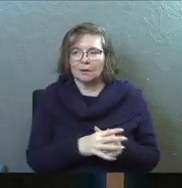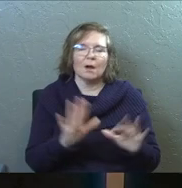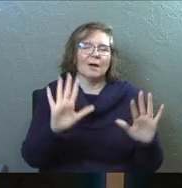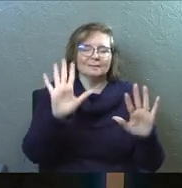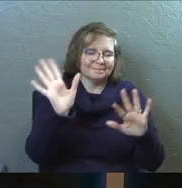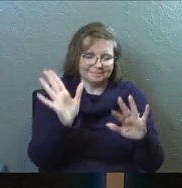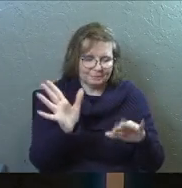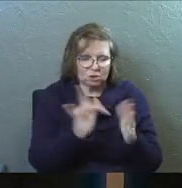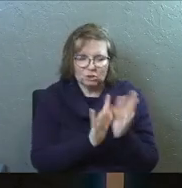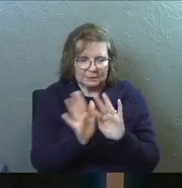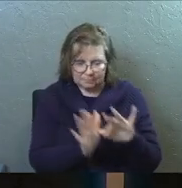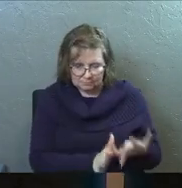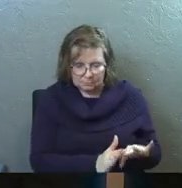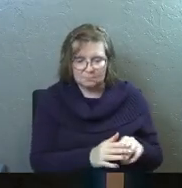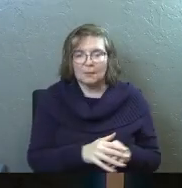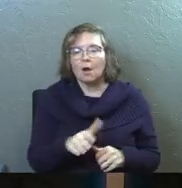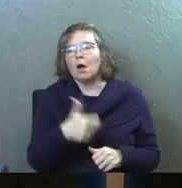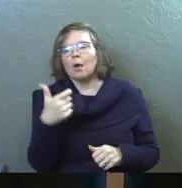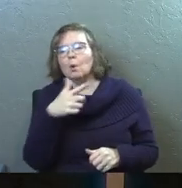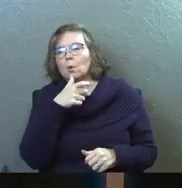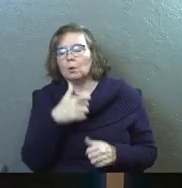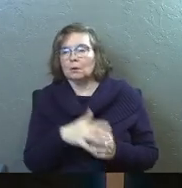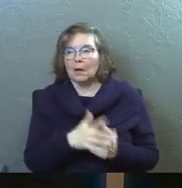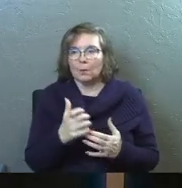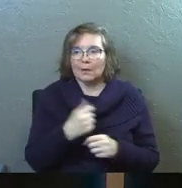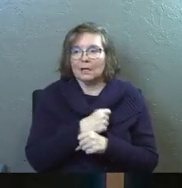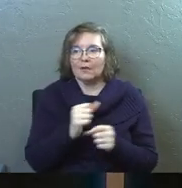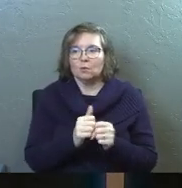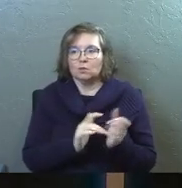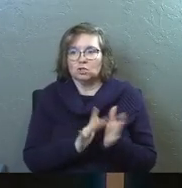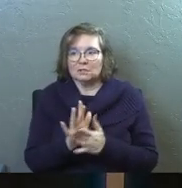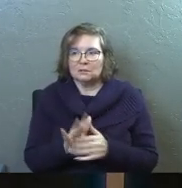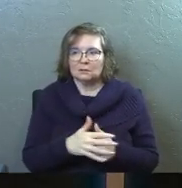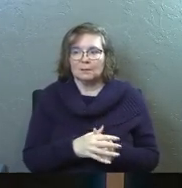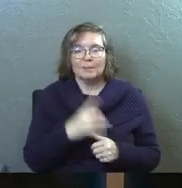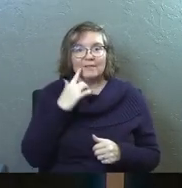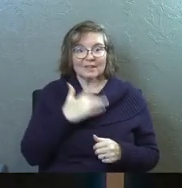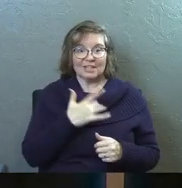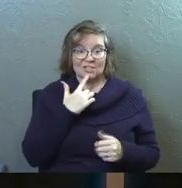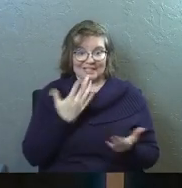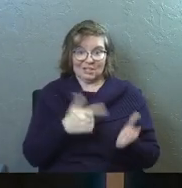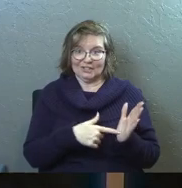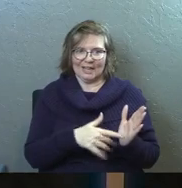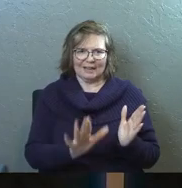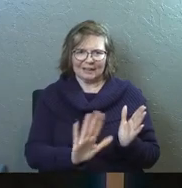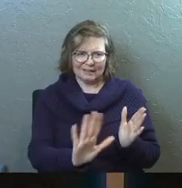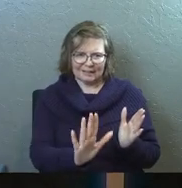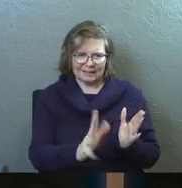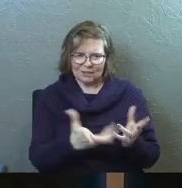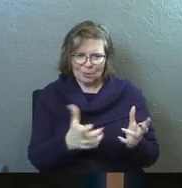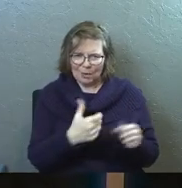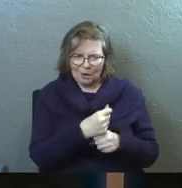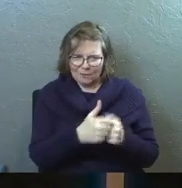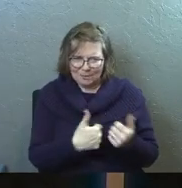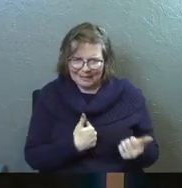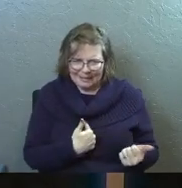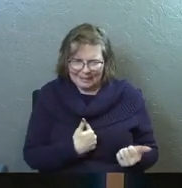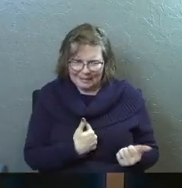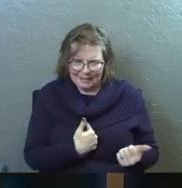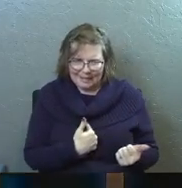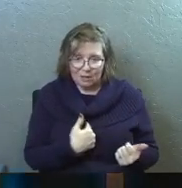And we go, okay, well, other than Jesus, right? Like, oh yeah, I would want to like get coffee with Jesus. And I feel like Jesus here is going, no, no.